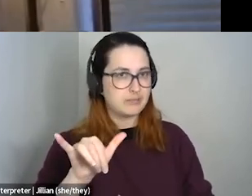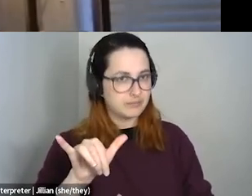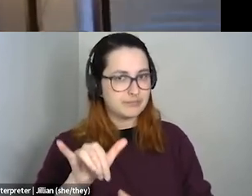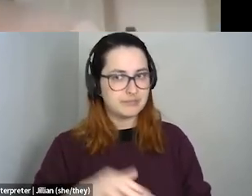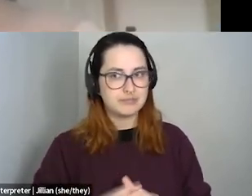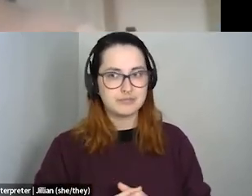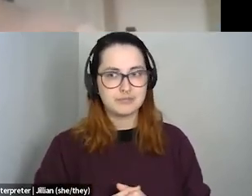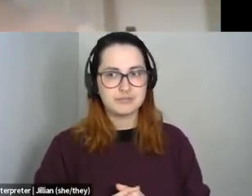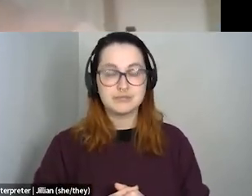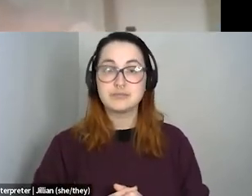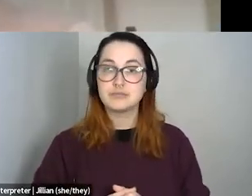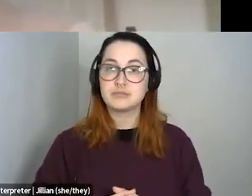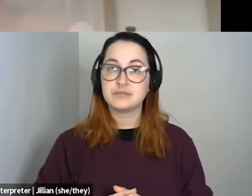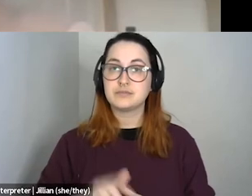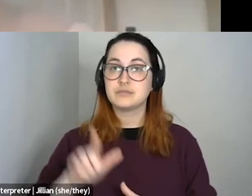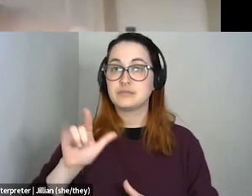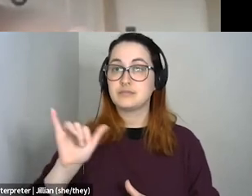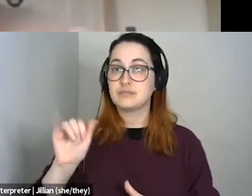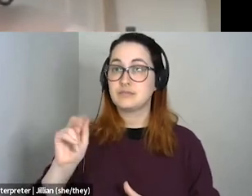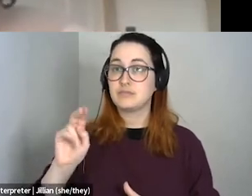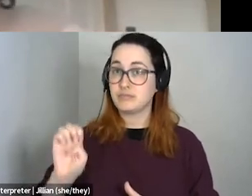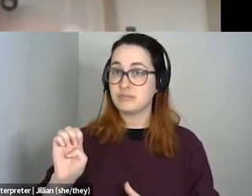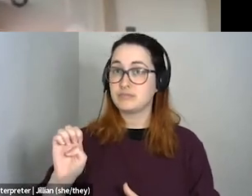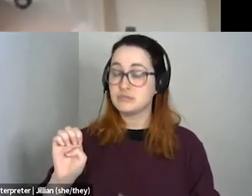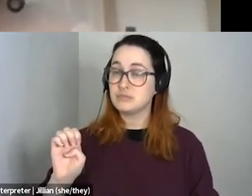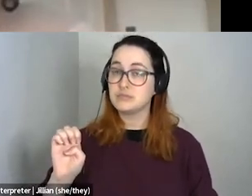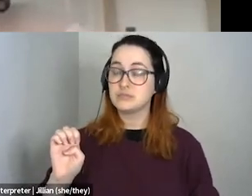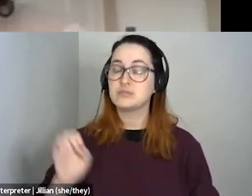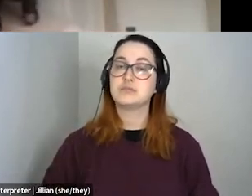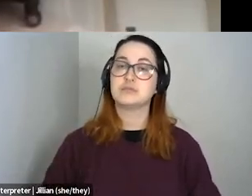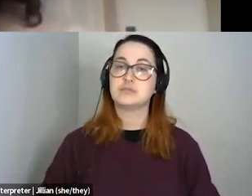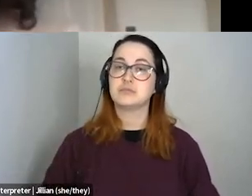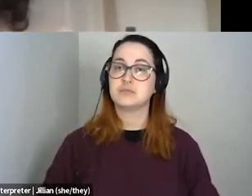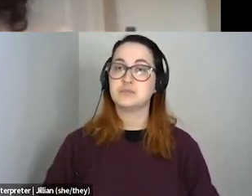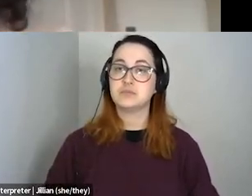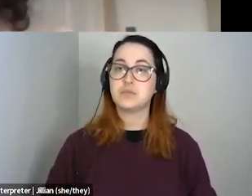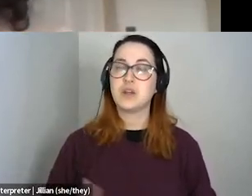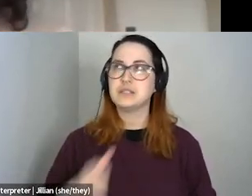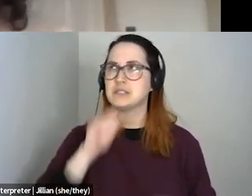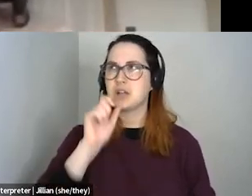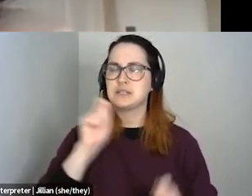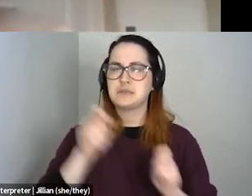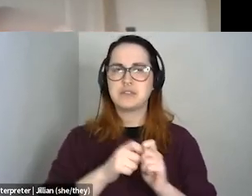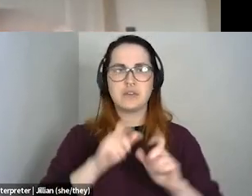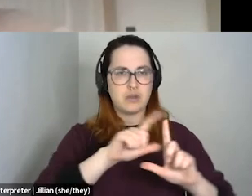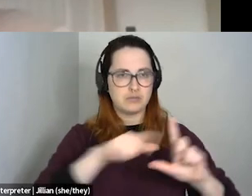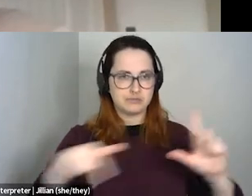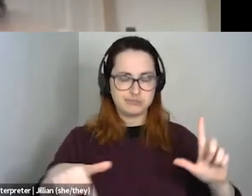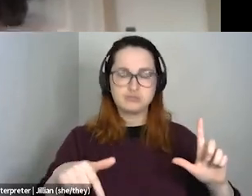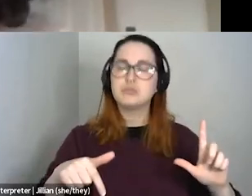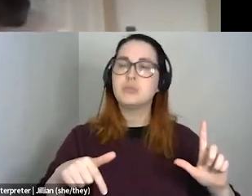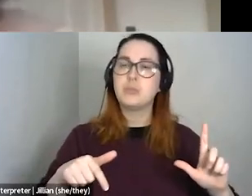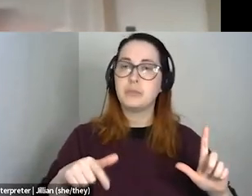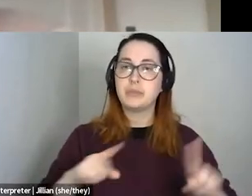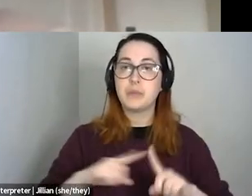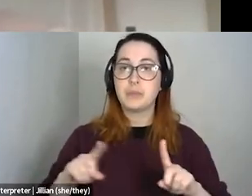Yeah. And, um, also not necessarily a 2SLGBTQ, uh, thing, but the